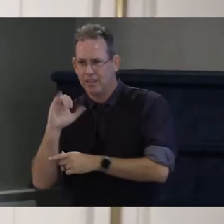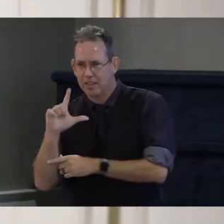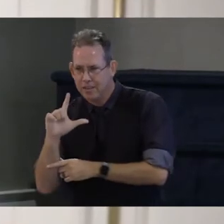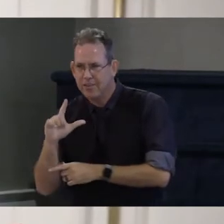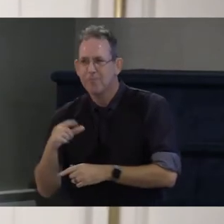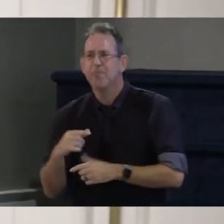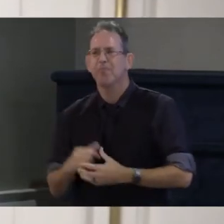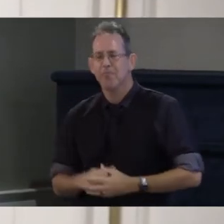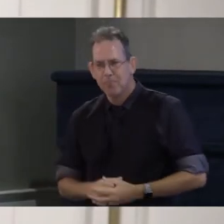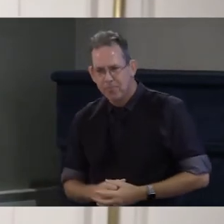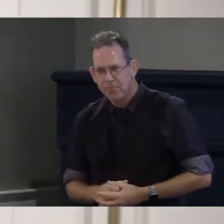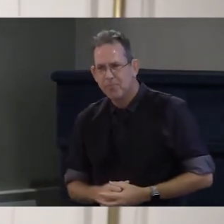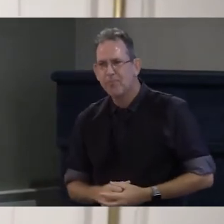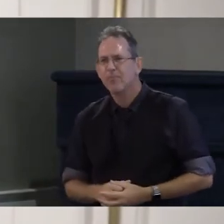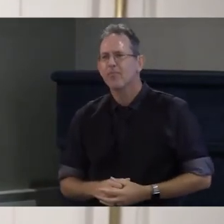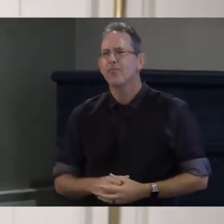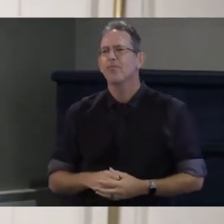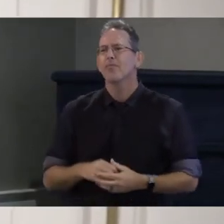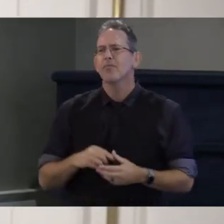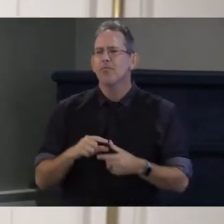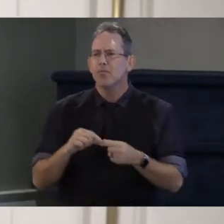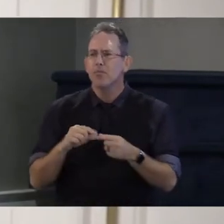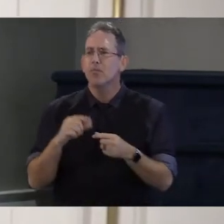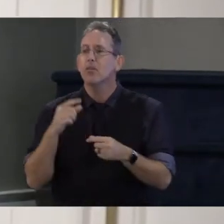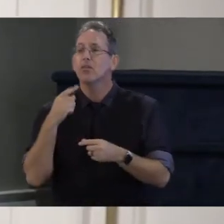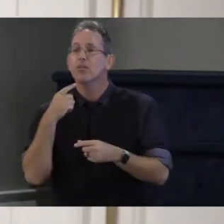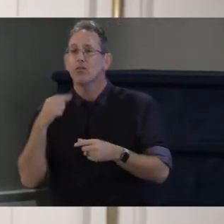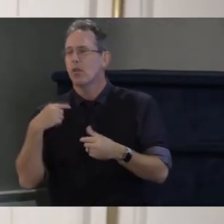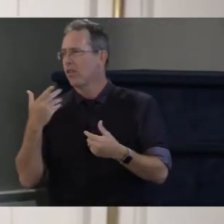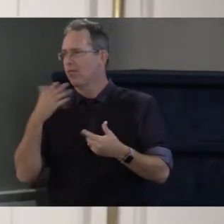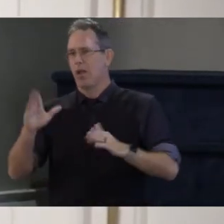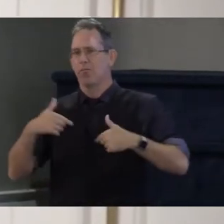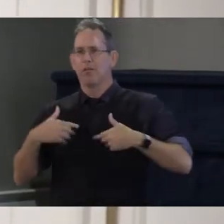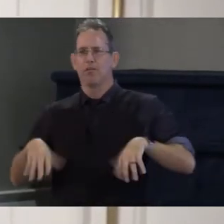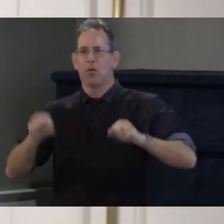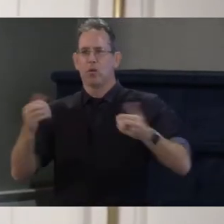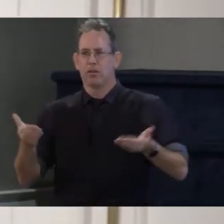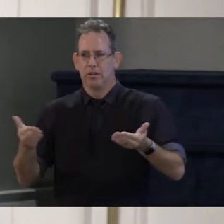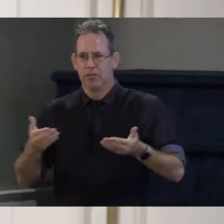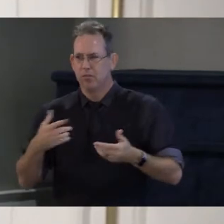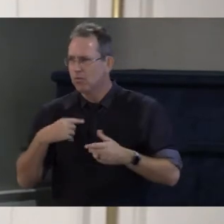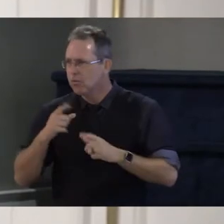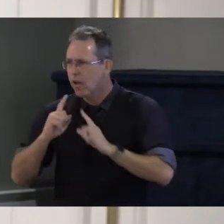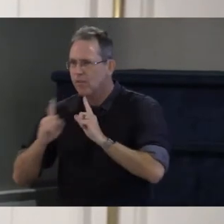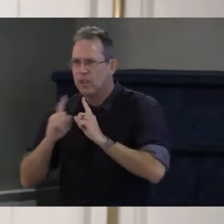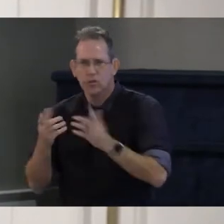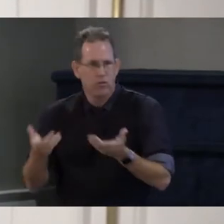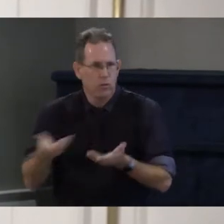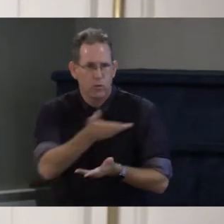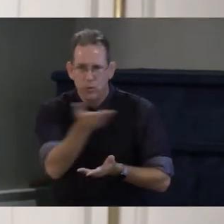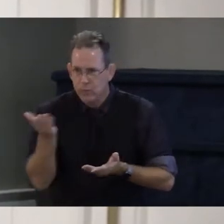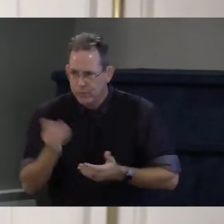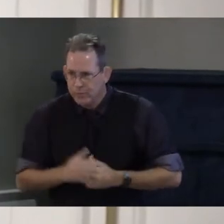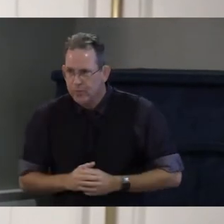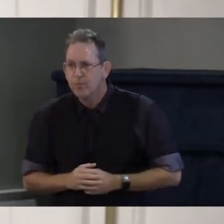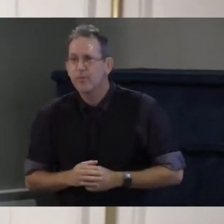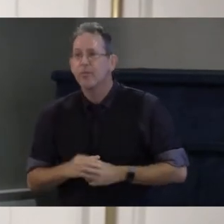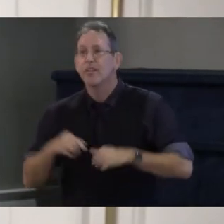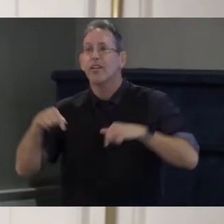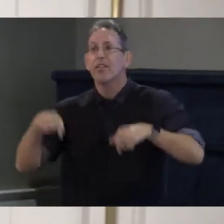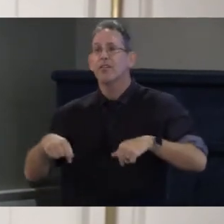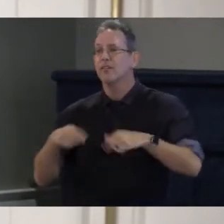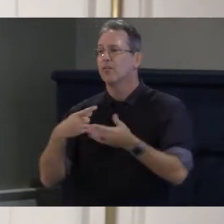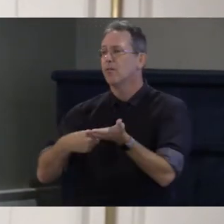for hosting what I think we all agree is an important conversation this is a forum it's not a debate